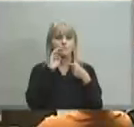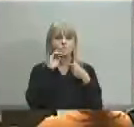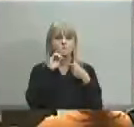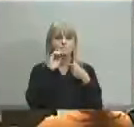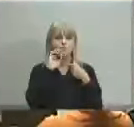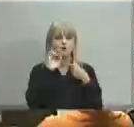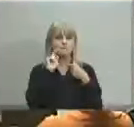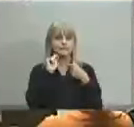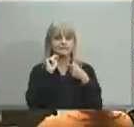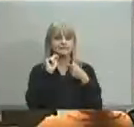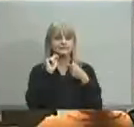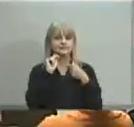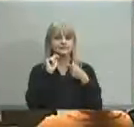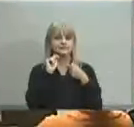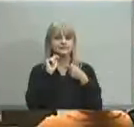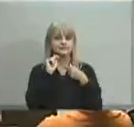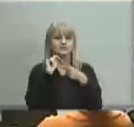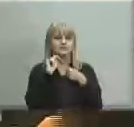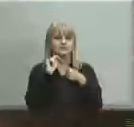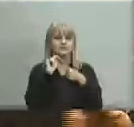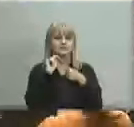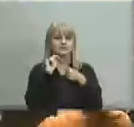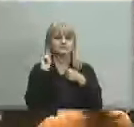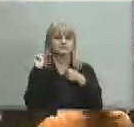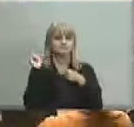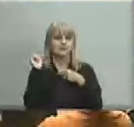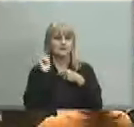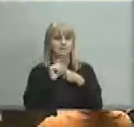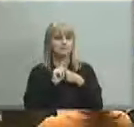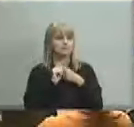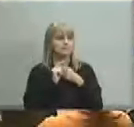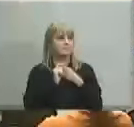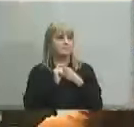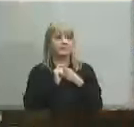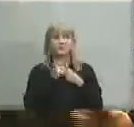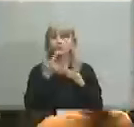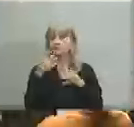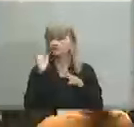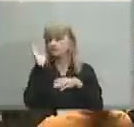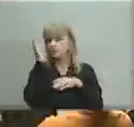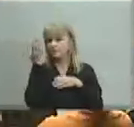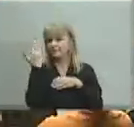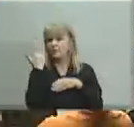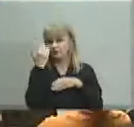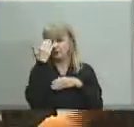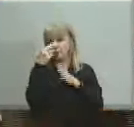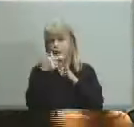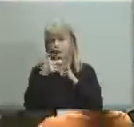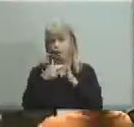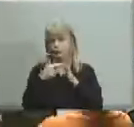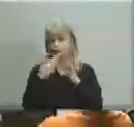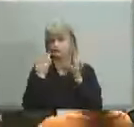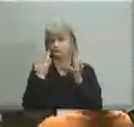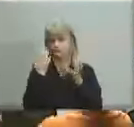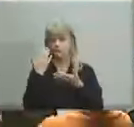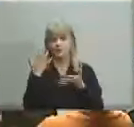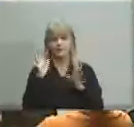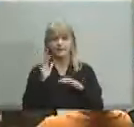tom moffett would you come up and you have spoken to us before you know the rules thank you